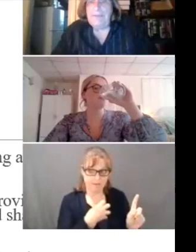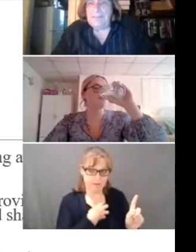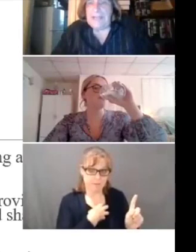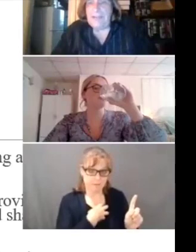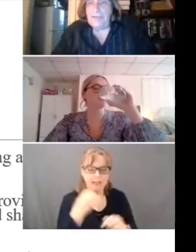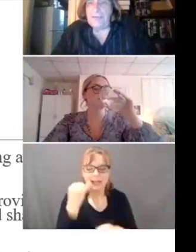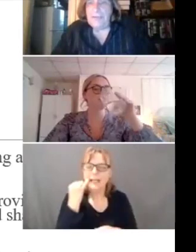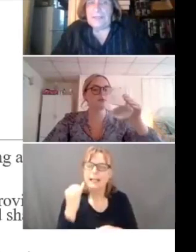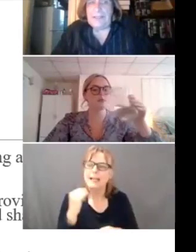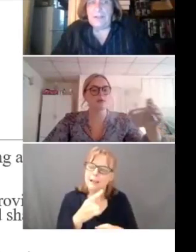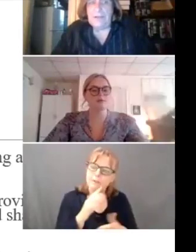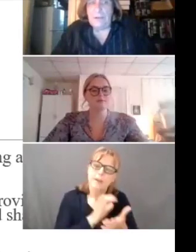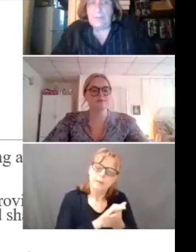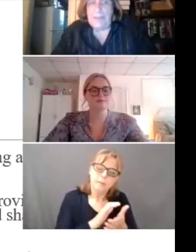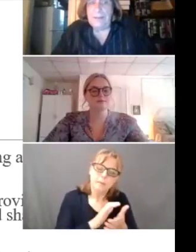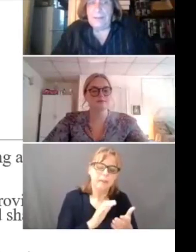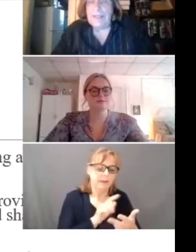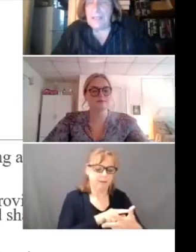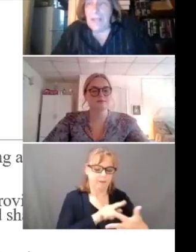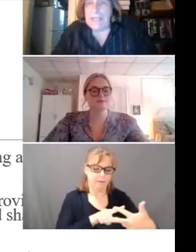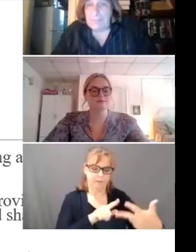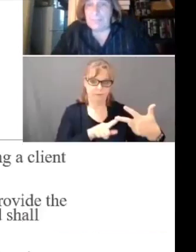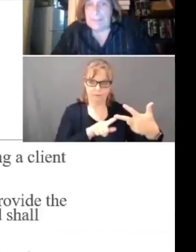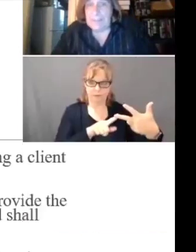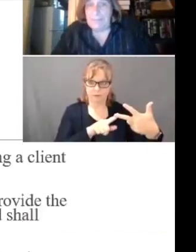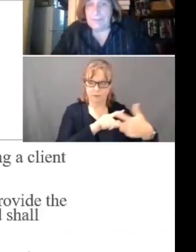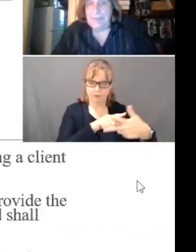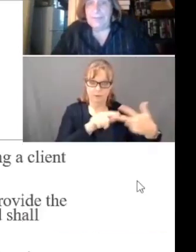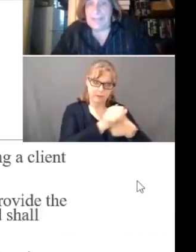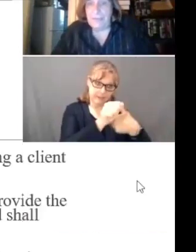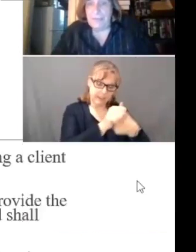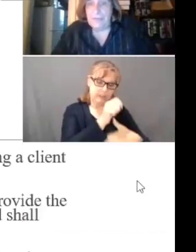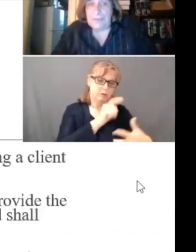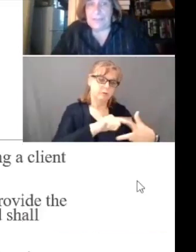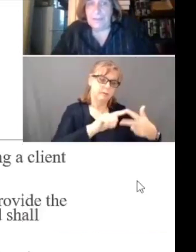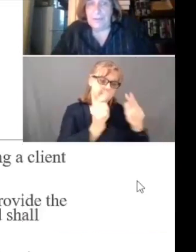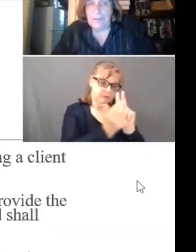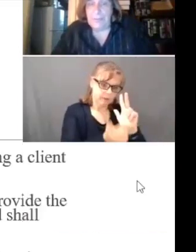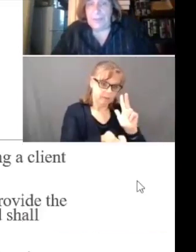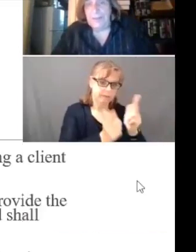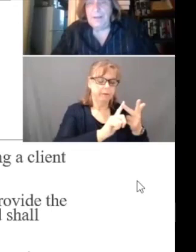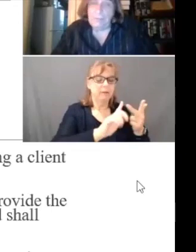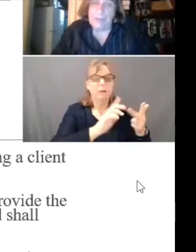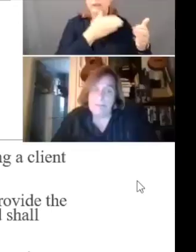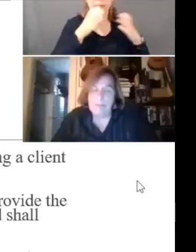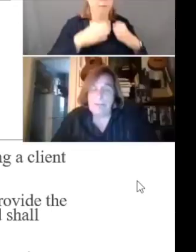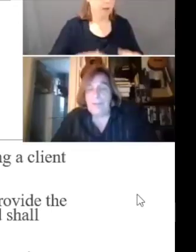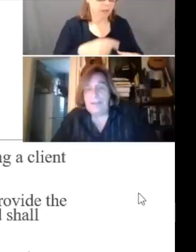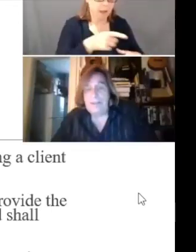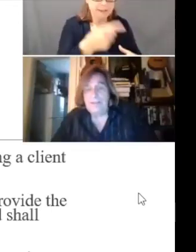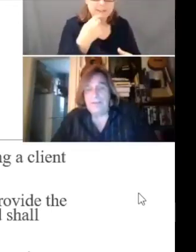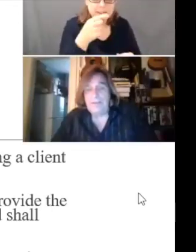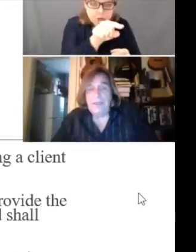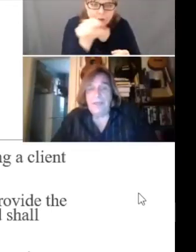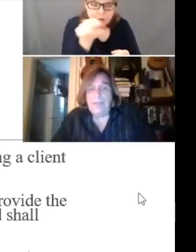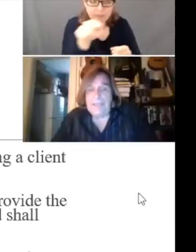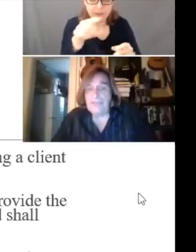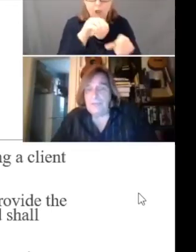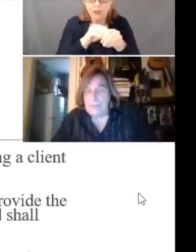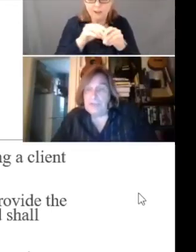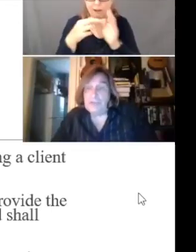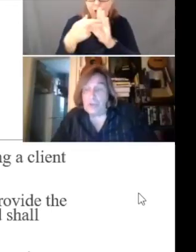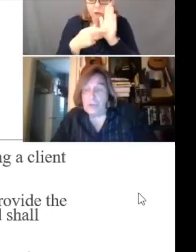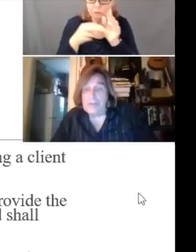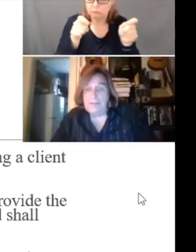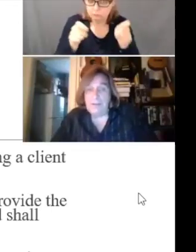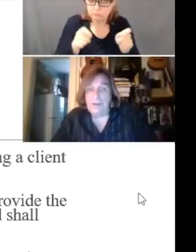believe it's dangerous, illegal, or inhumane, the client believes it's dangerous, illegal, or inhumane right there in the regulation. They